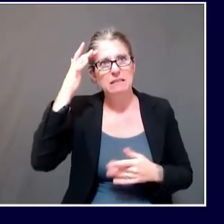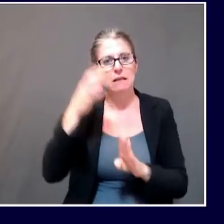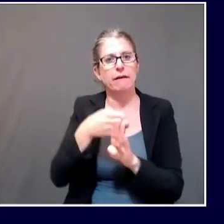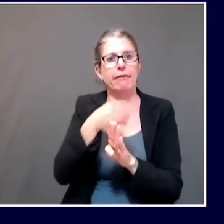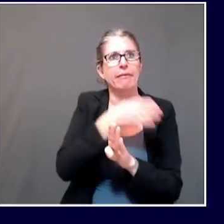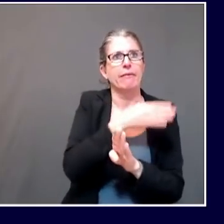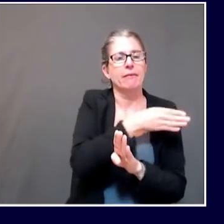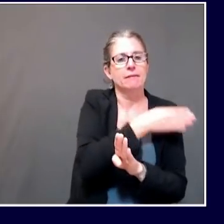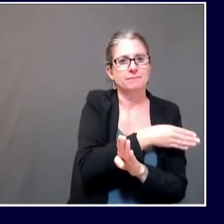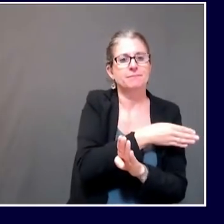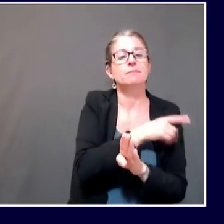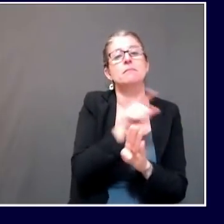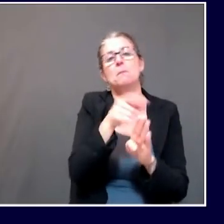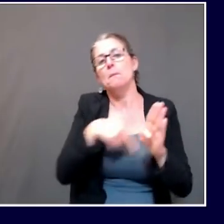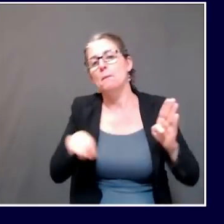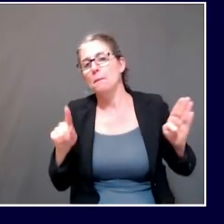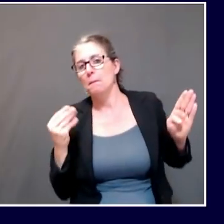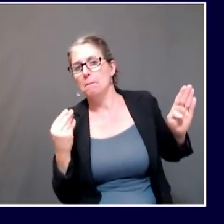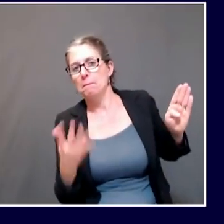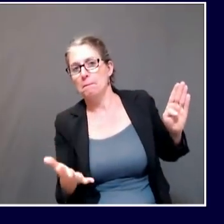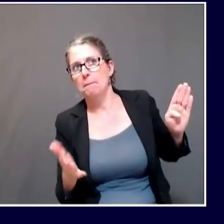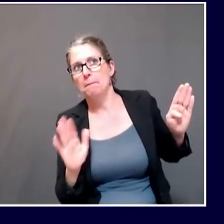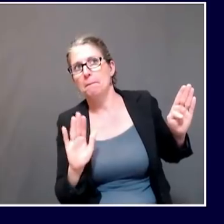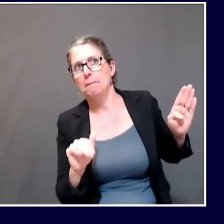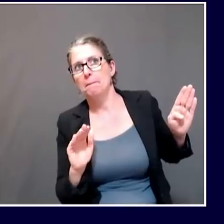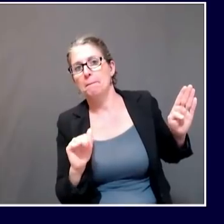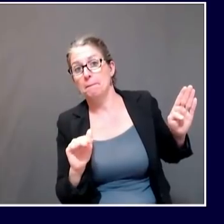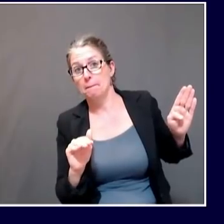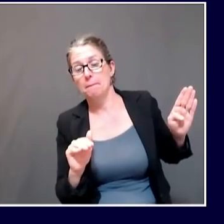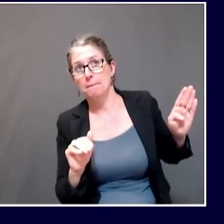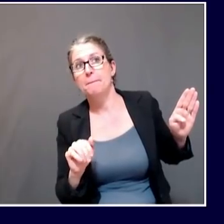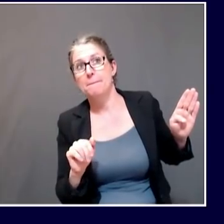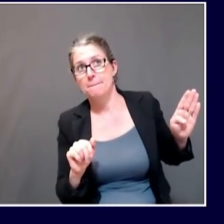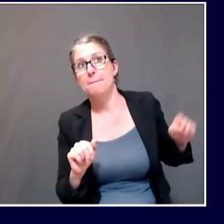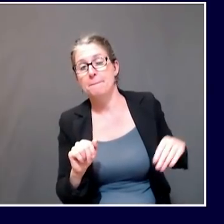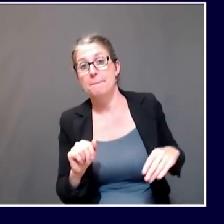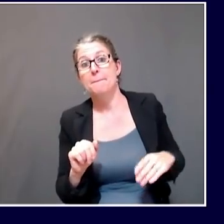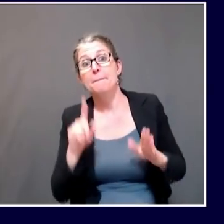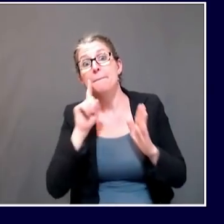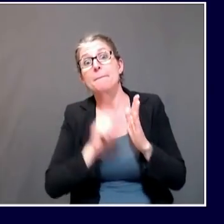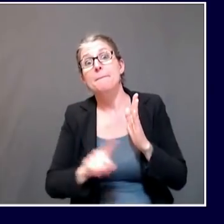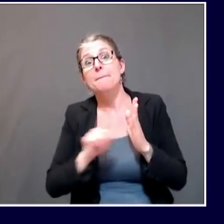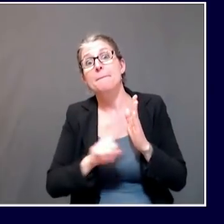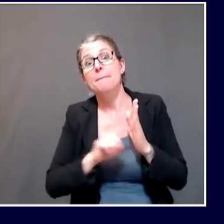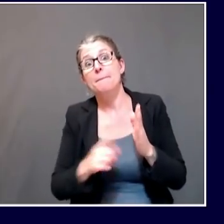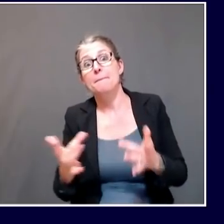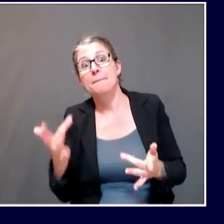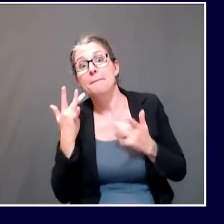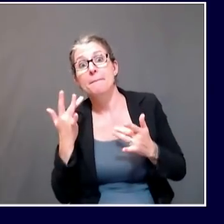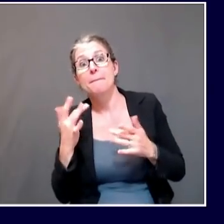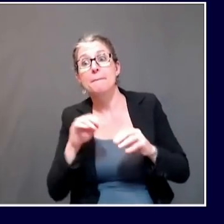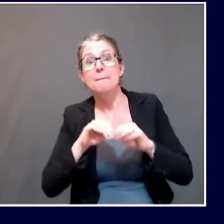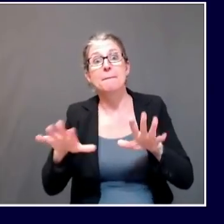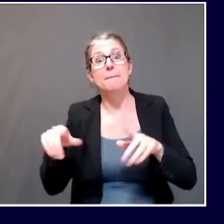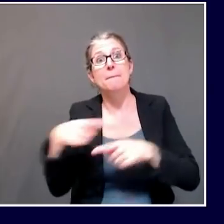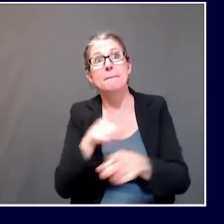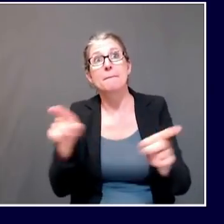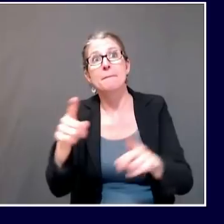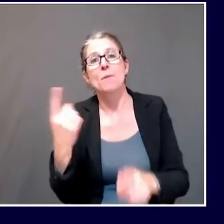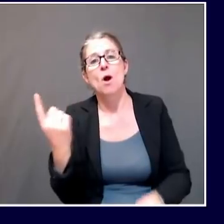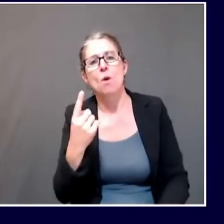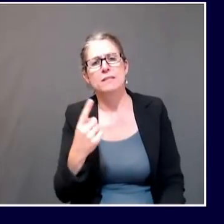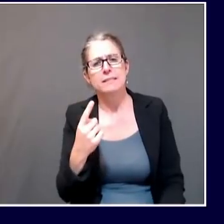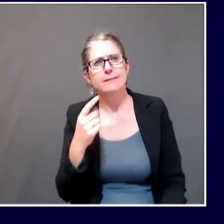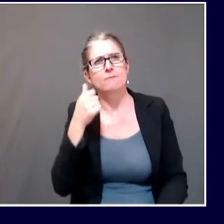outbreak investigations not to develop tunnel vision. All too often in outbreak investigations, folks